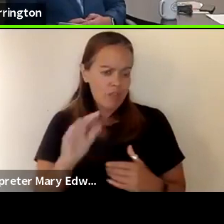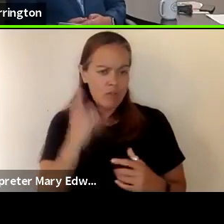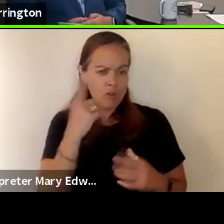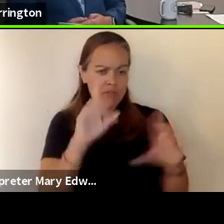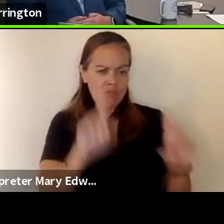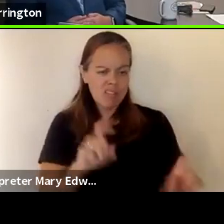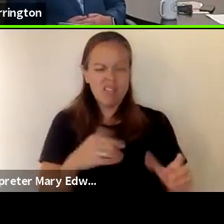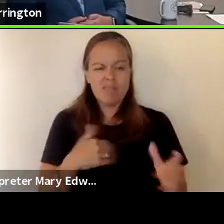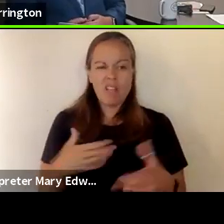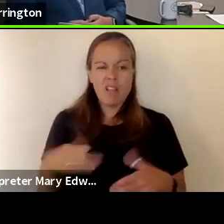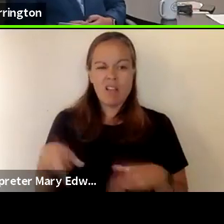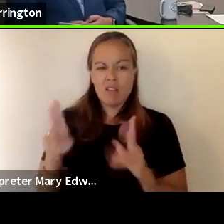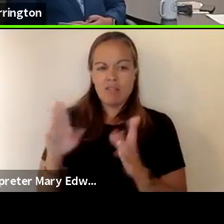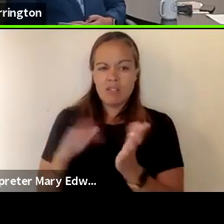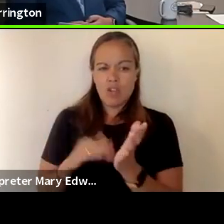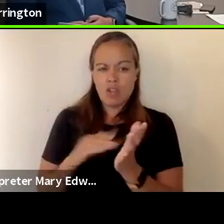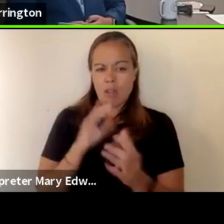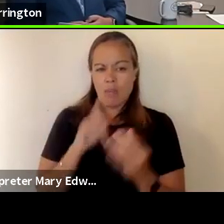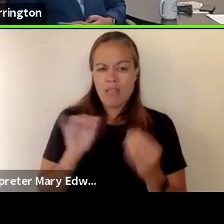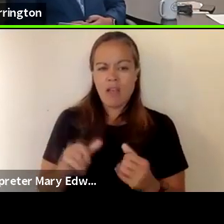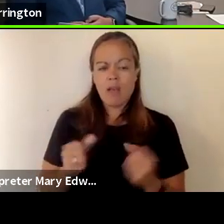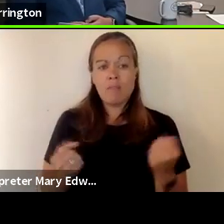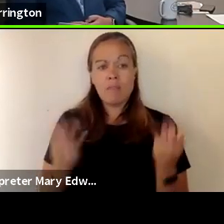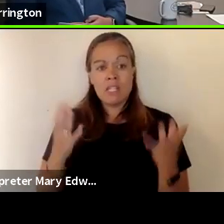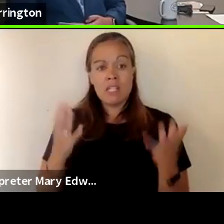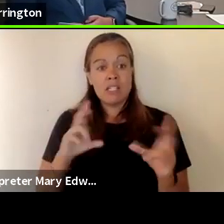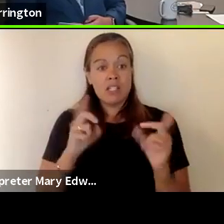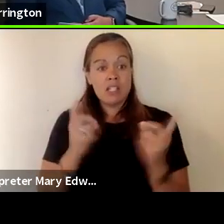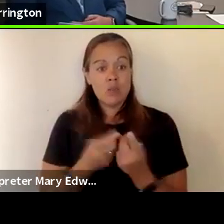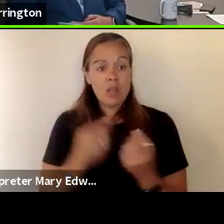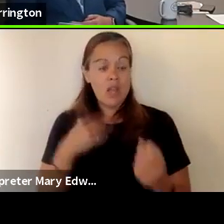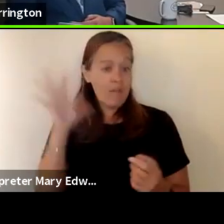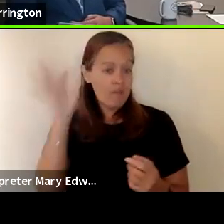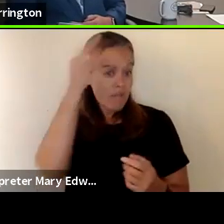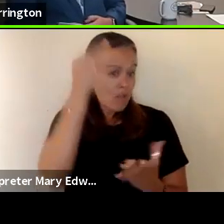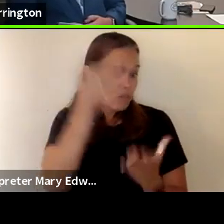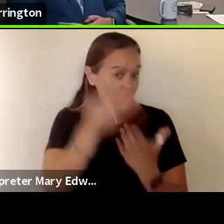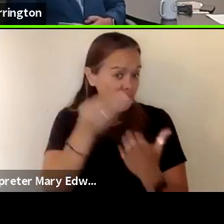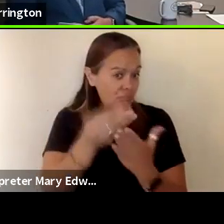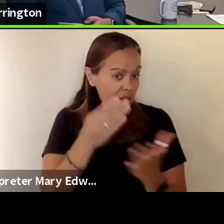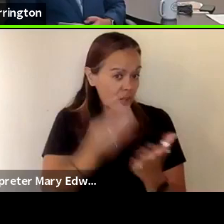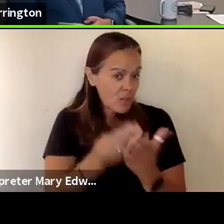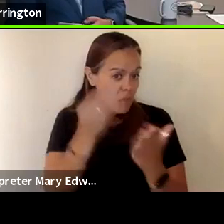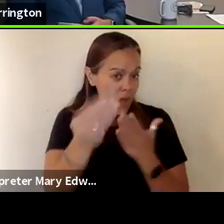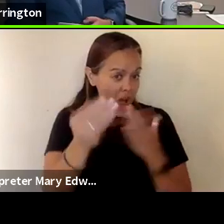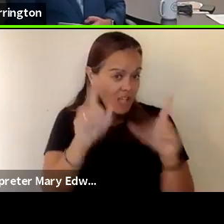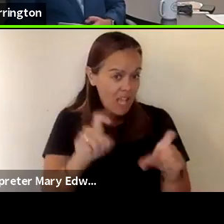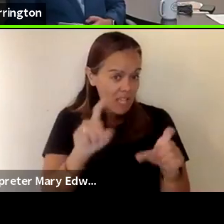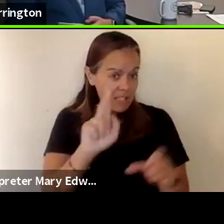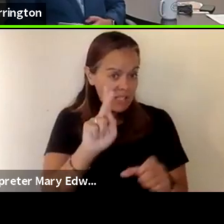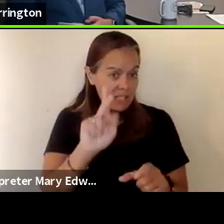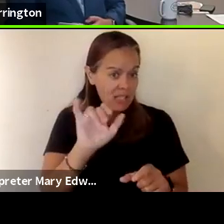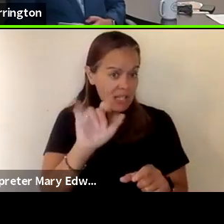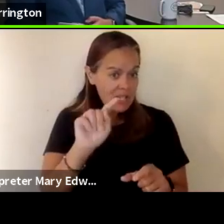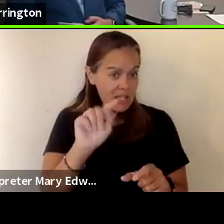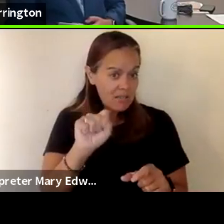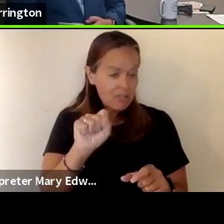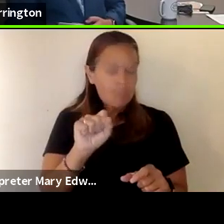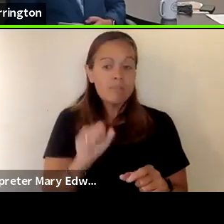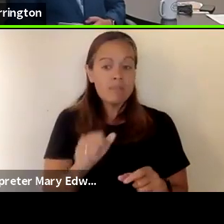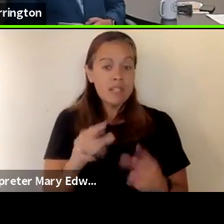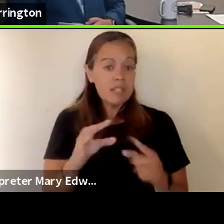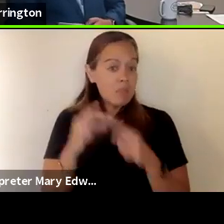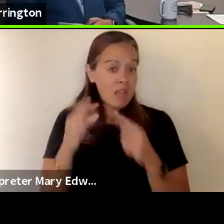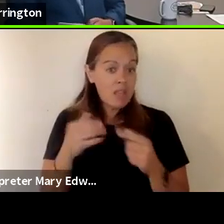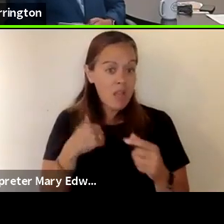about that um many of the districts receive federal funds so they could buy testing kits especially if they